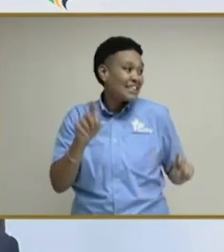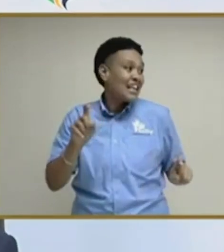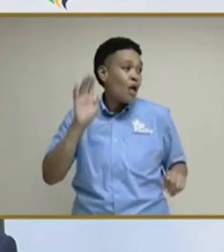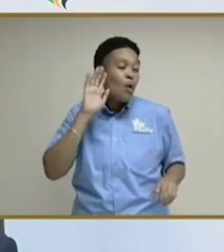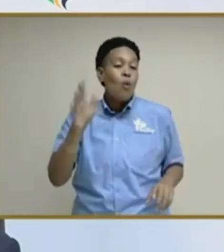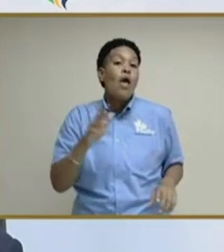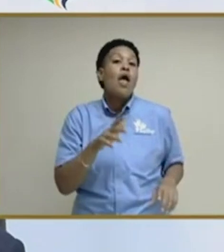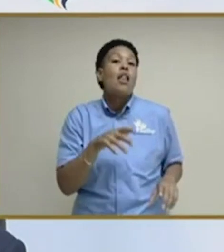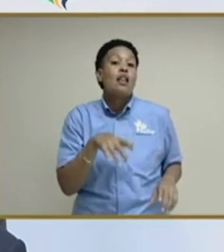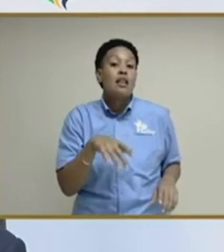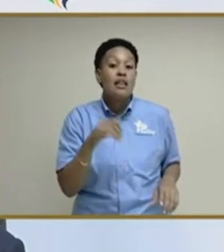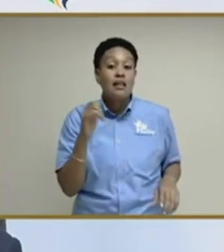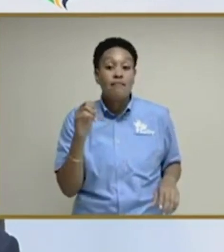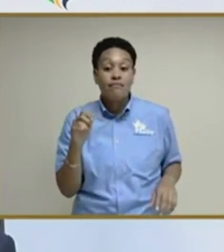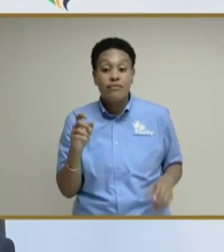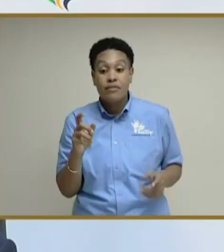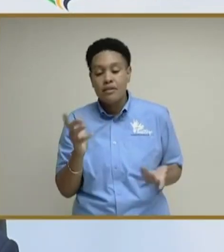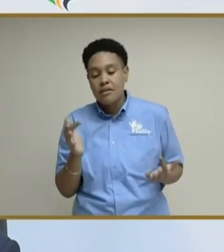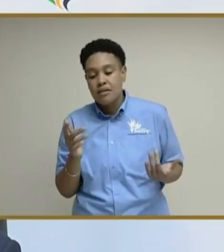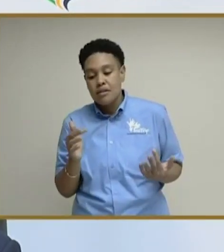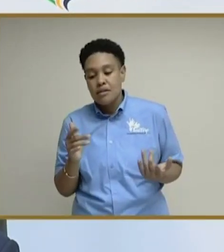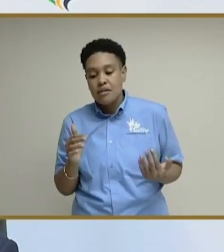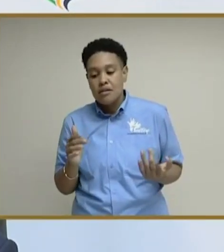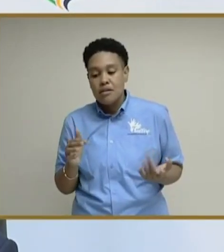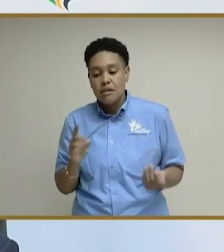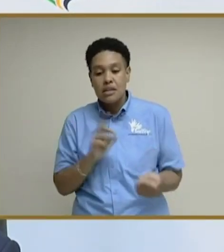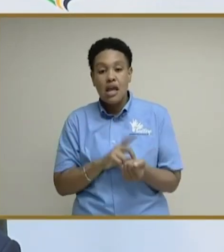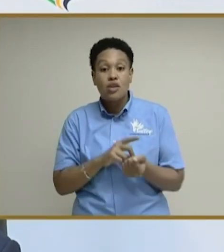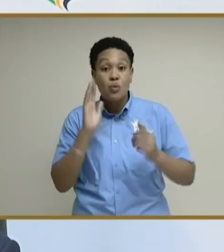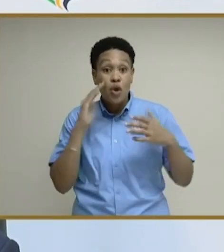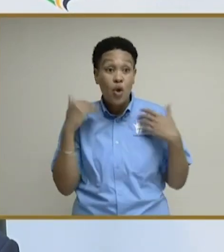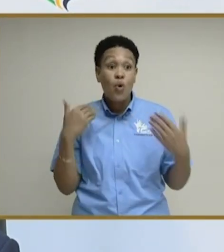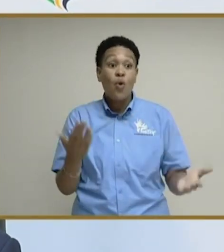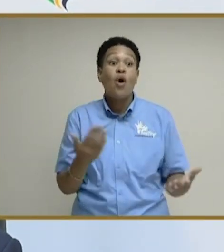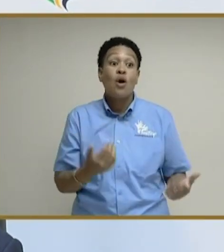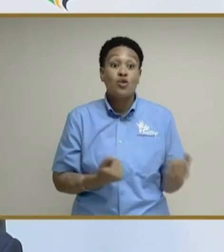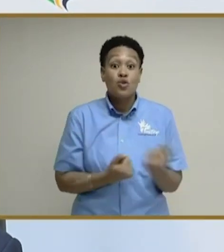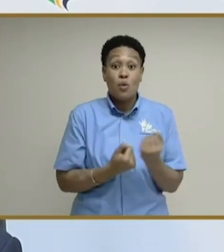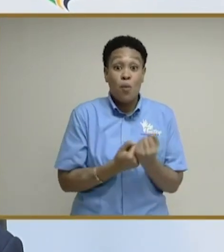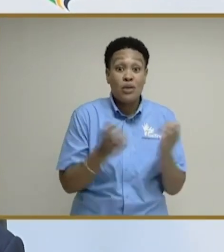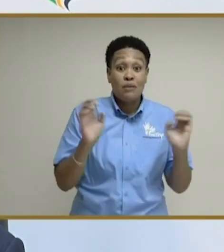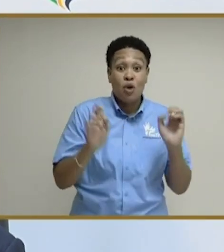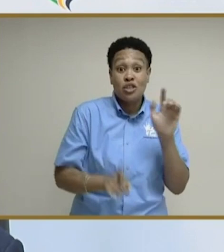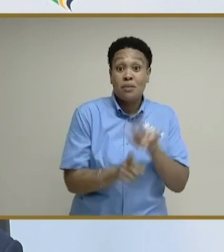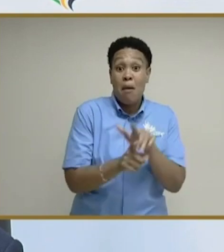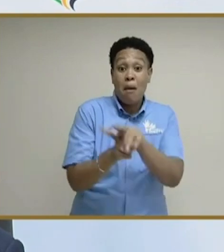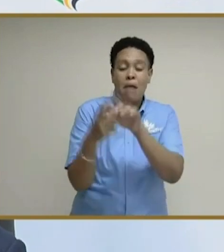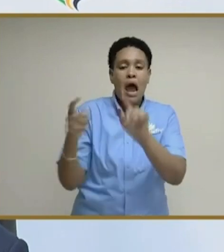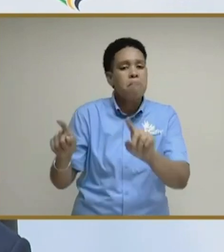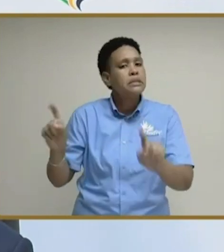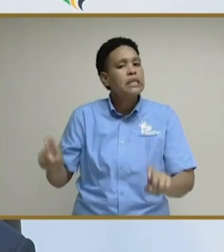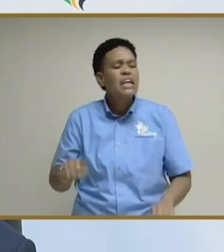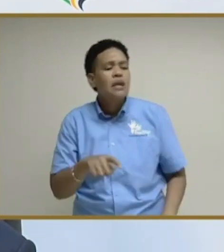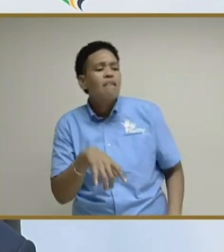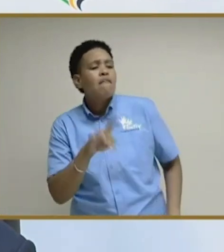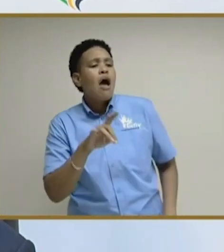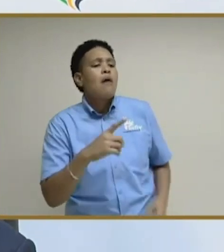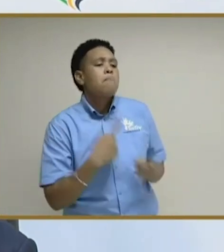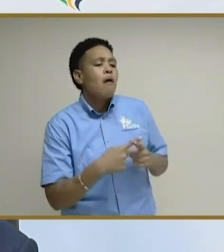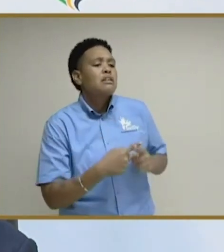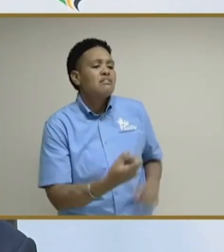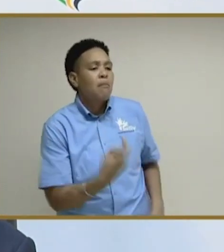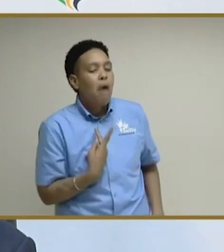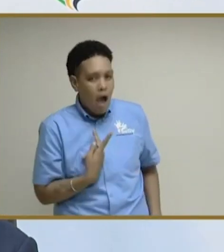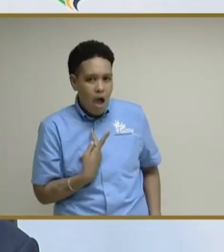will yield, even though the doctors will go ahead and treat our emergency cases, the tests will sometime return